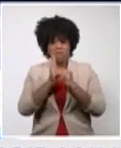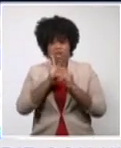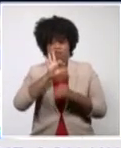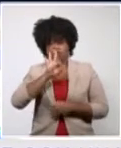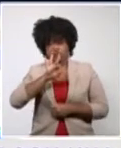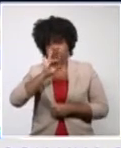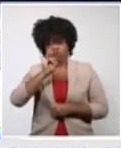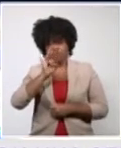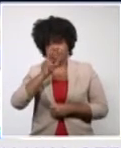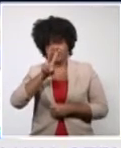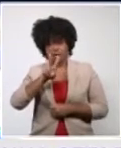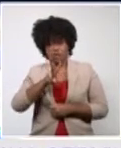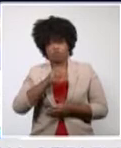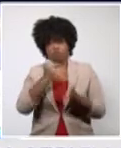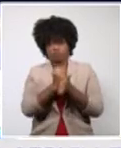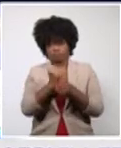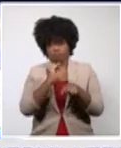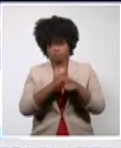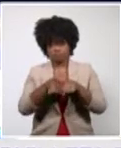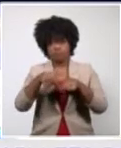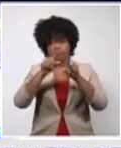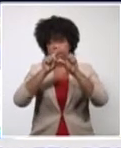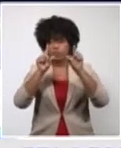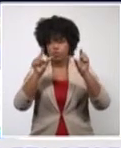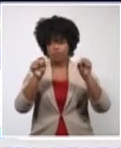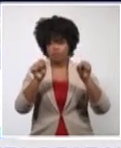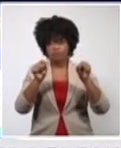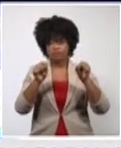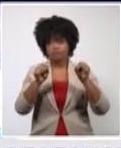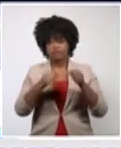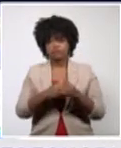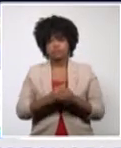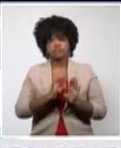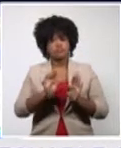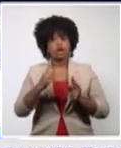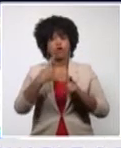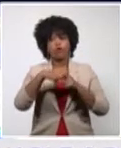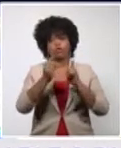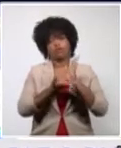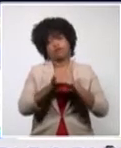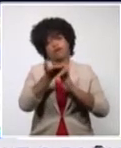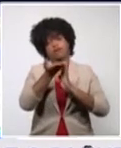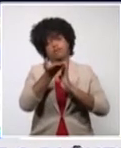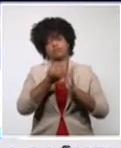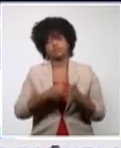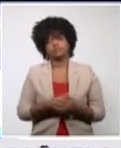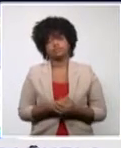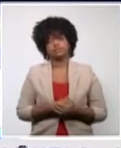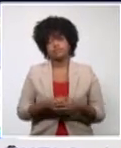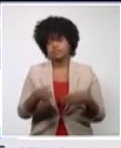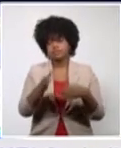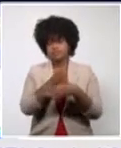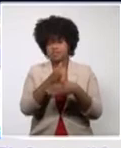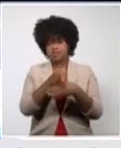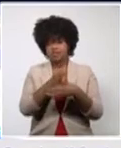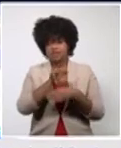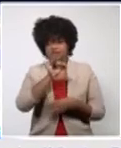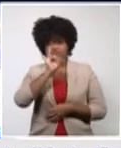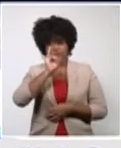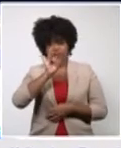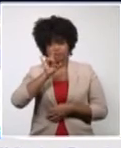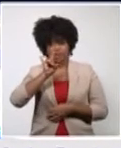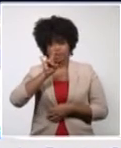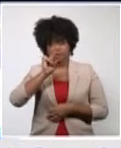And thus, 1,495 people from the 1,872 patients